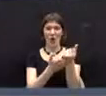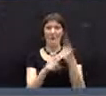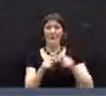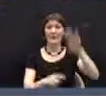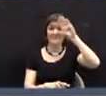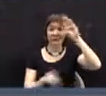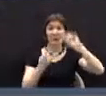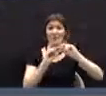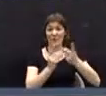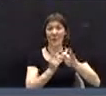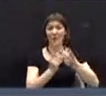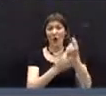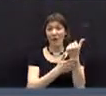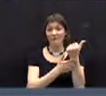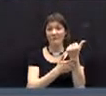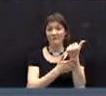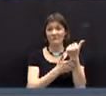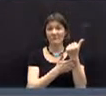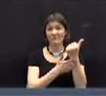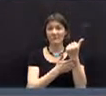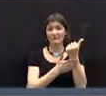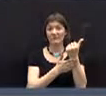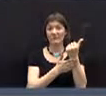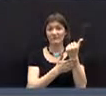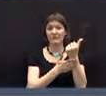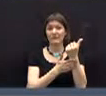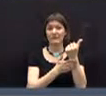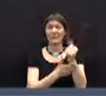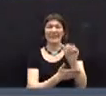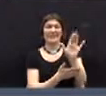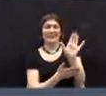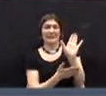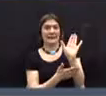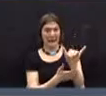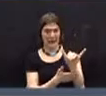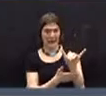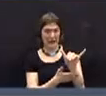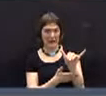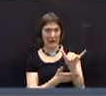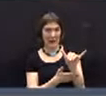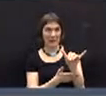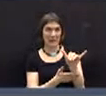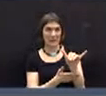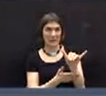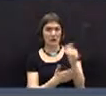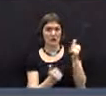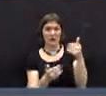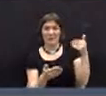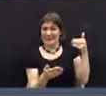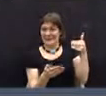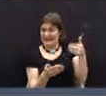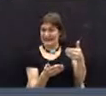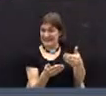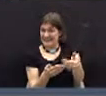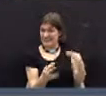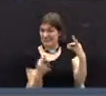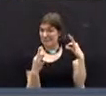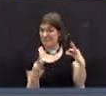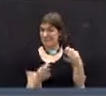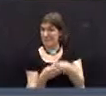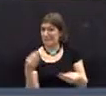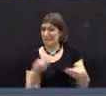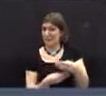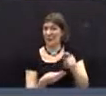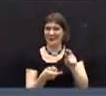fire department, which was bringing the budget actually even closer to actual, based upon some